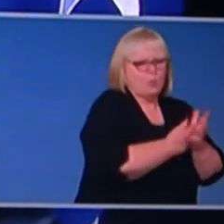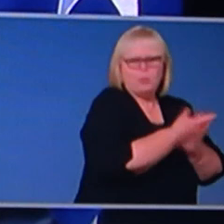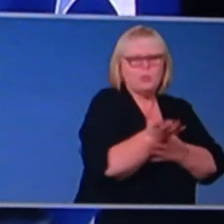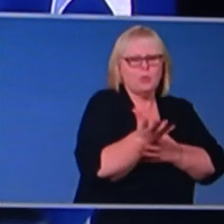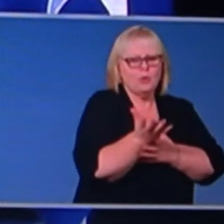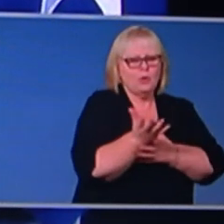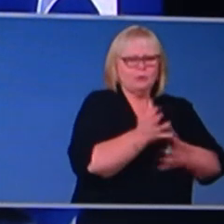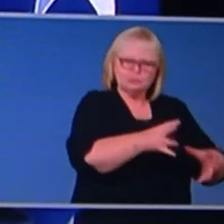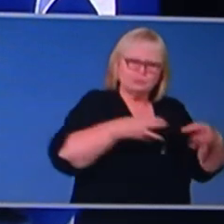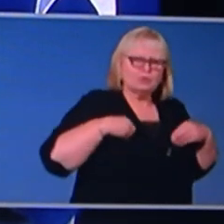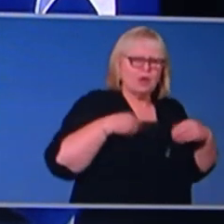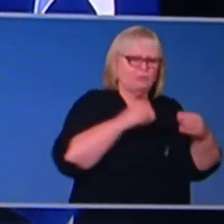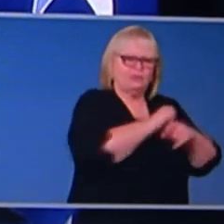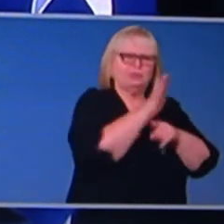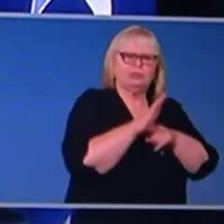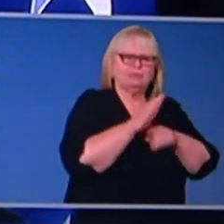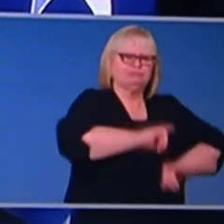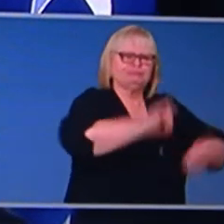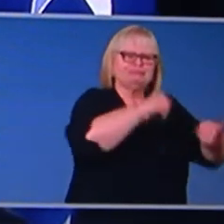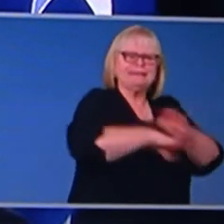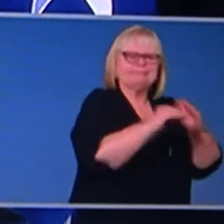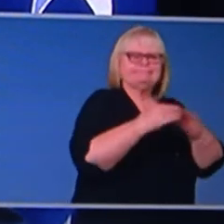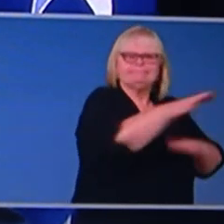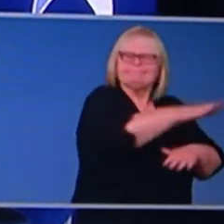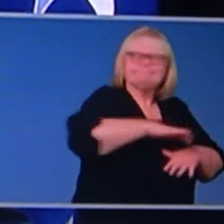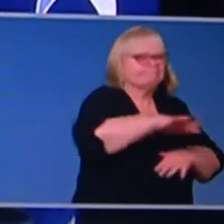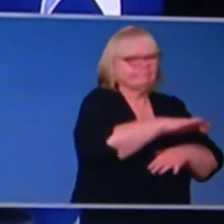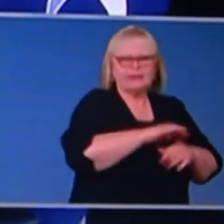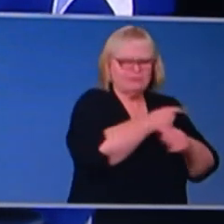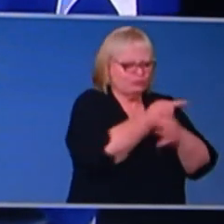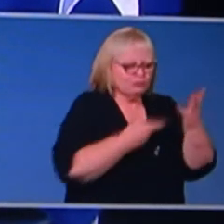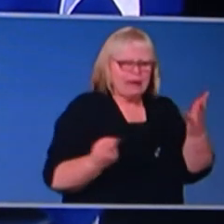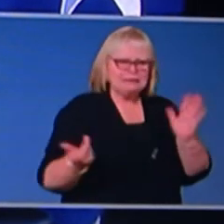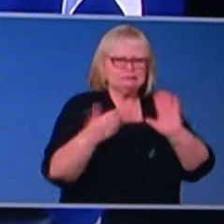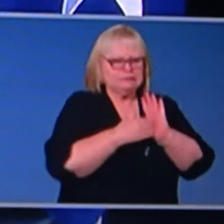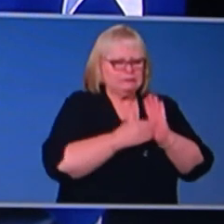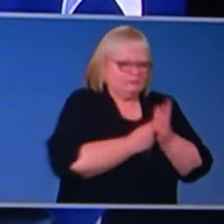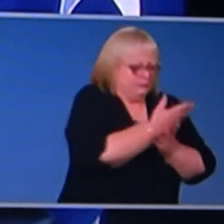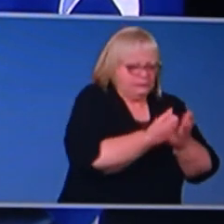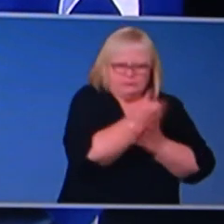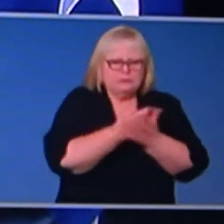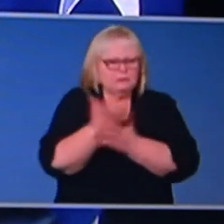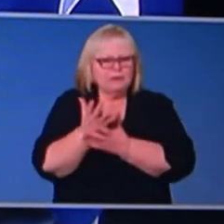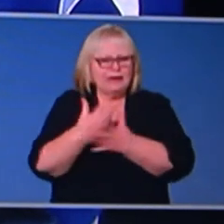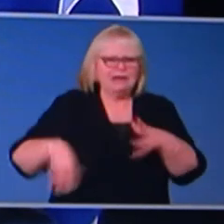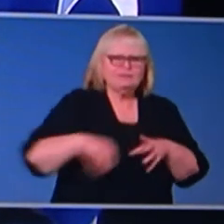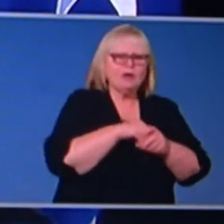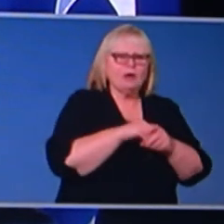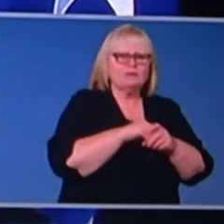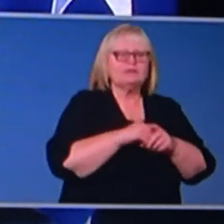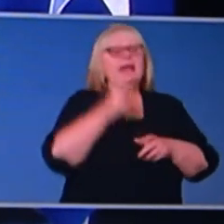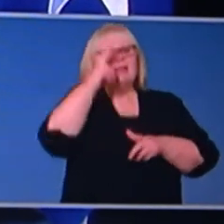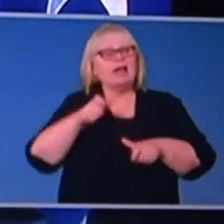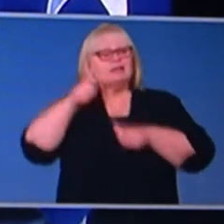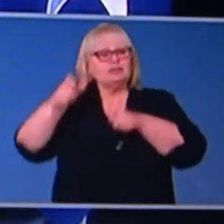deal with the COVID-19 crisis in their sector. There are a range of additional costs and expenses that the AGQ Minister